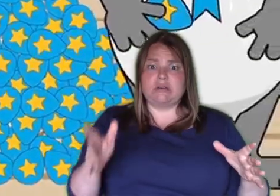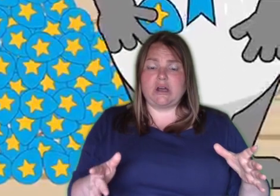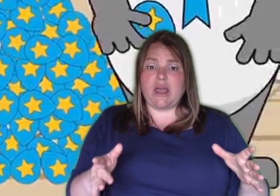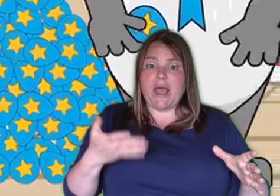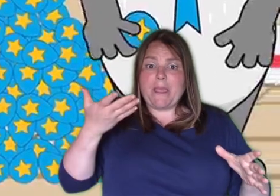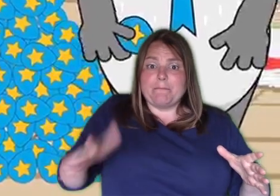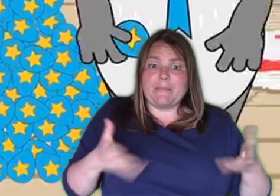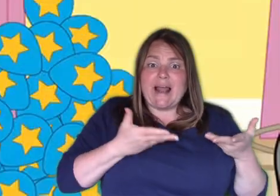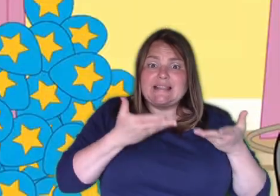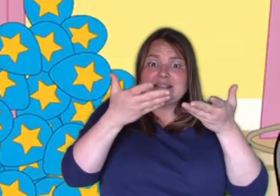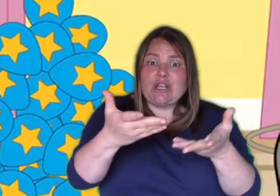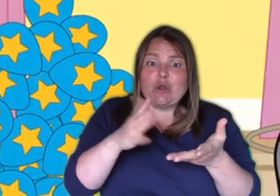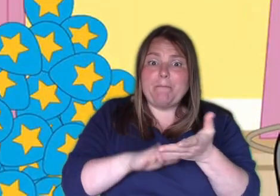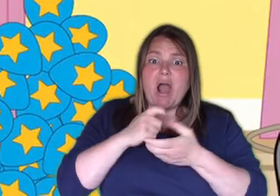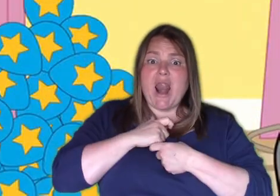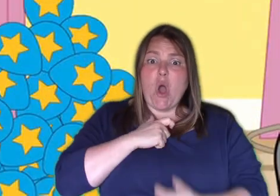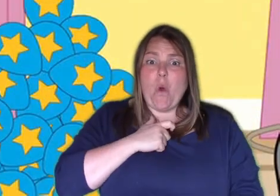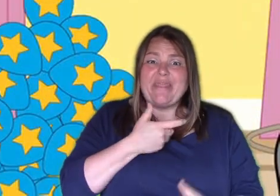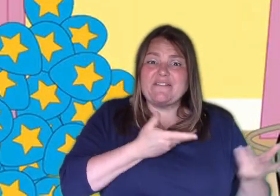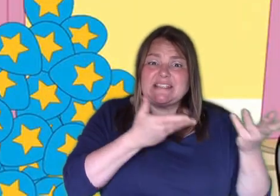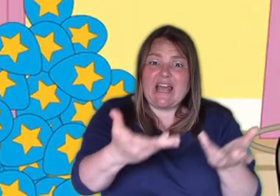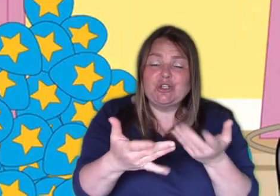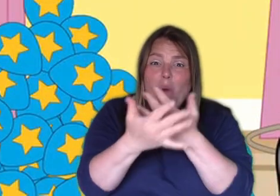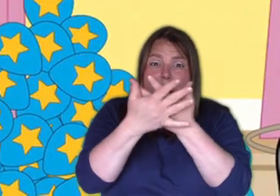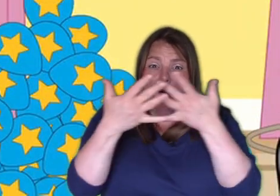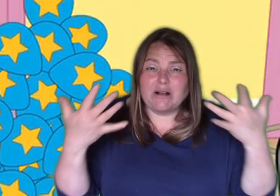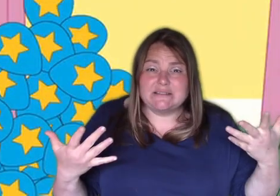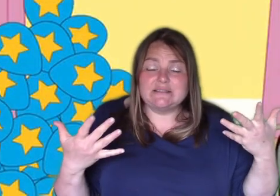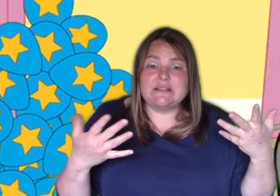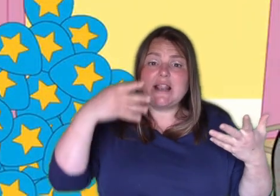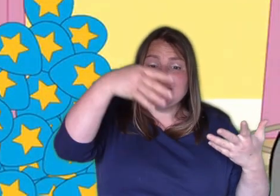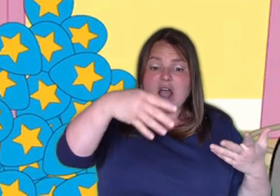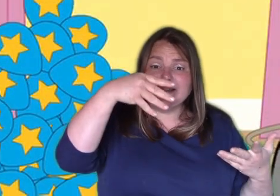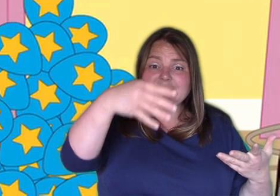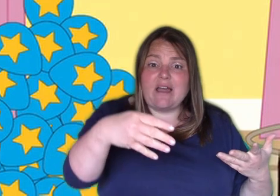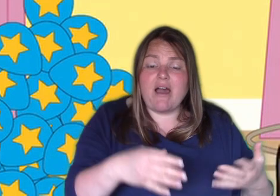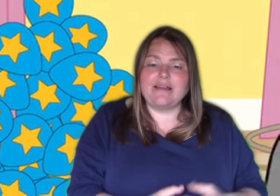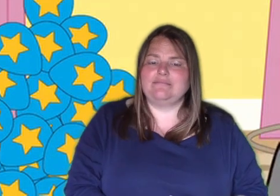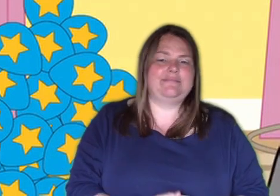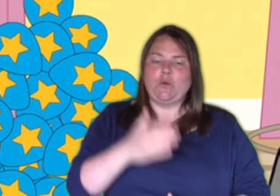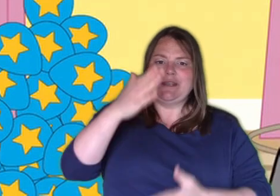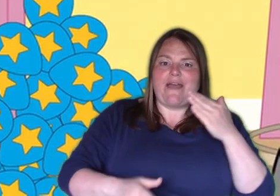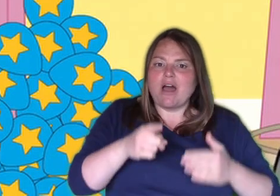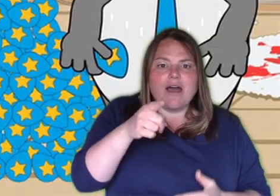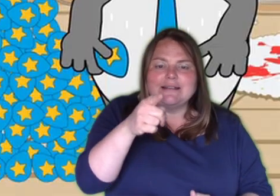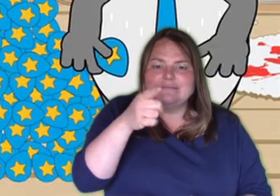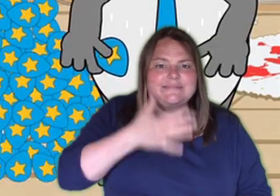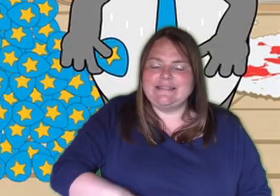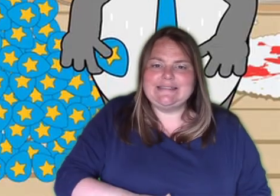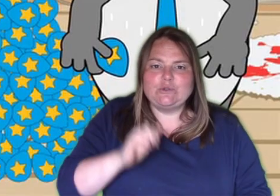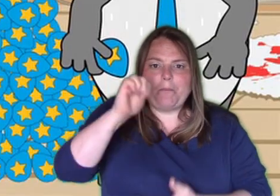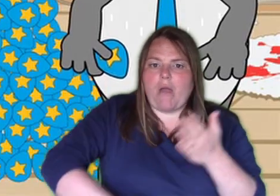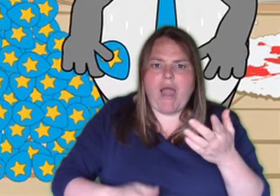loads of guitar picks. Ninety-nine, to be precise. You'll never need to buy another one again. Oh,